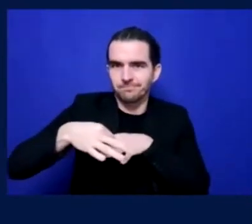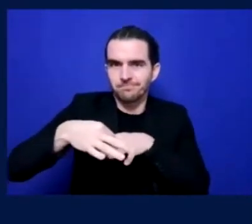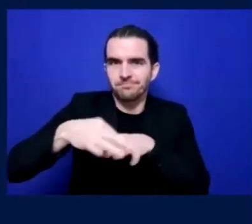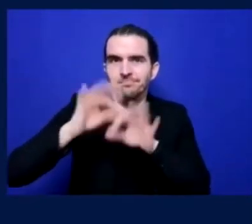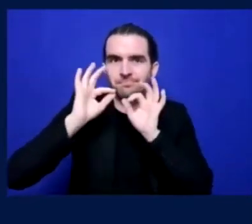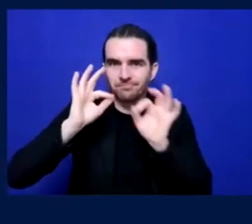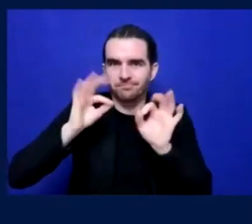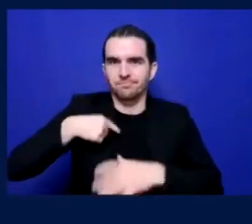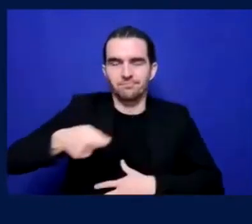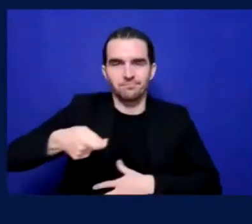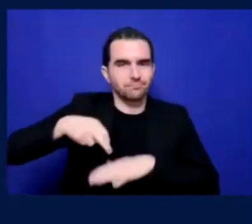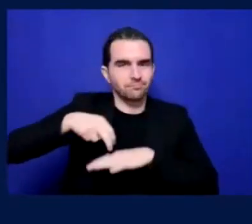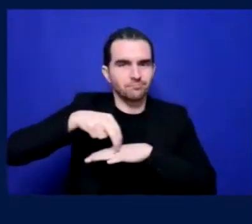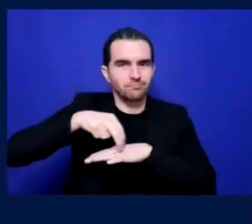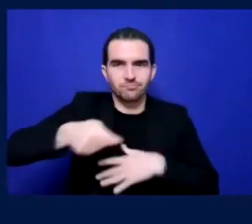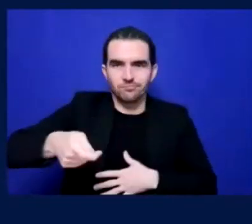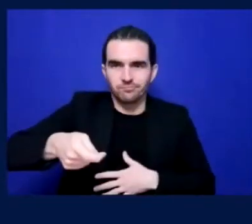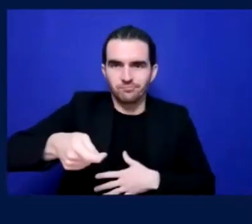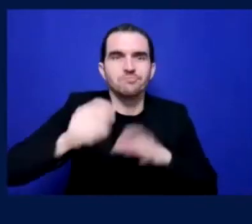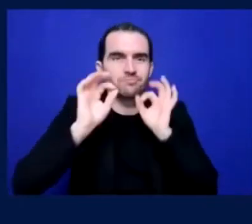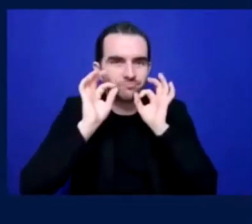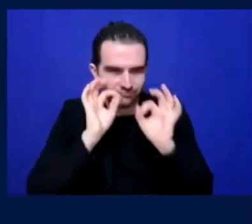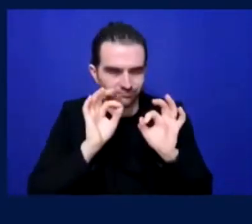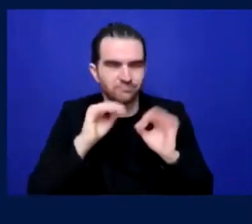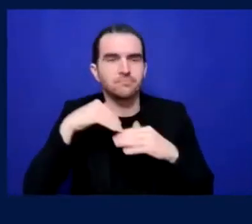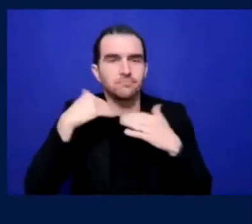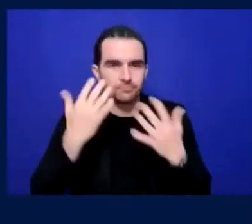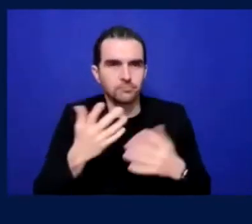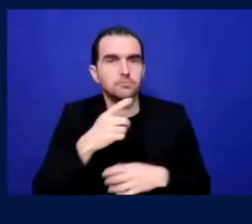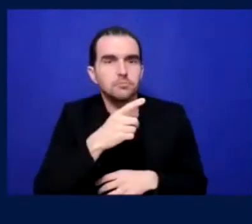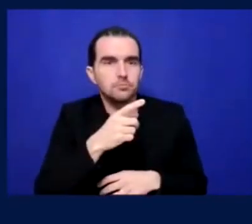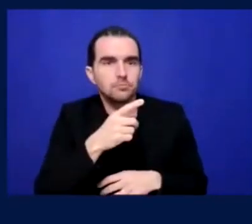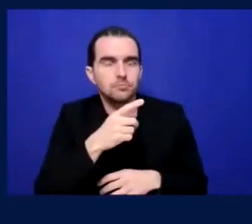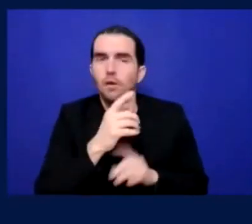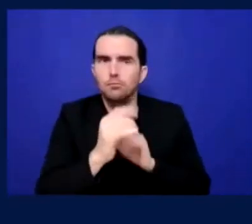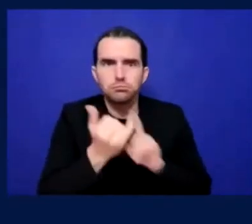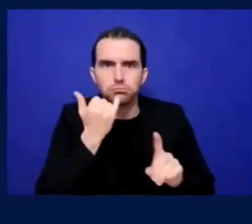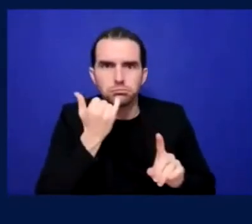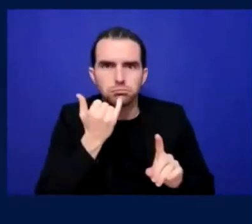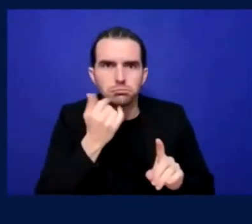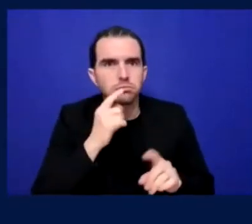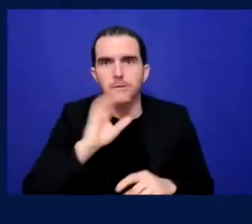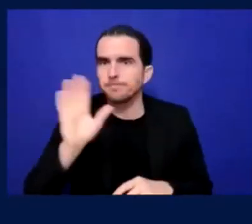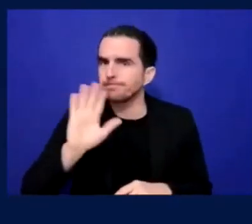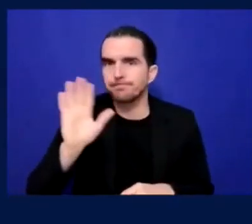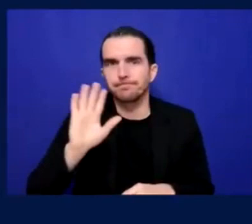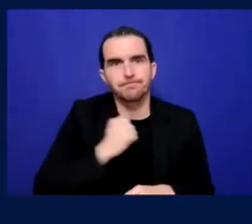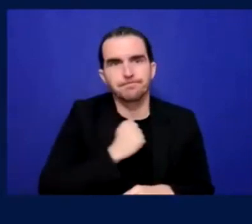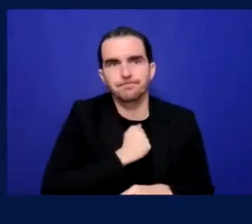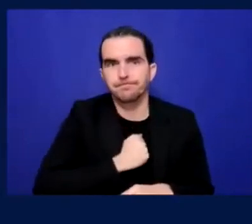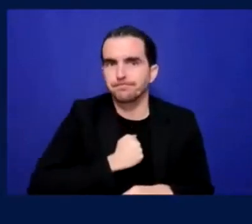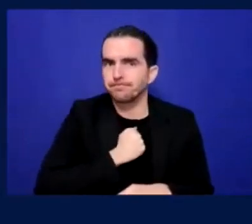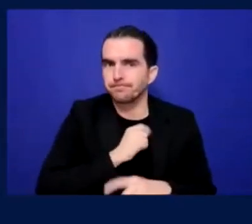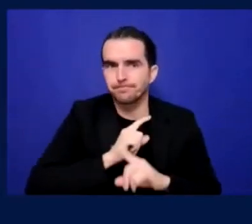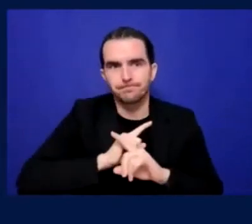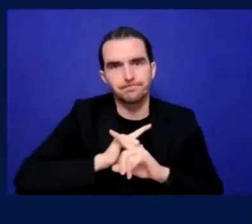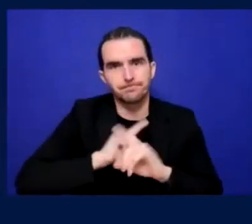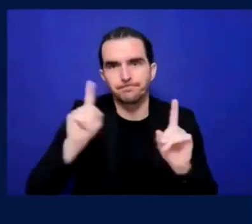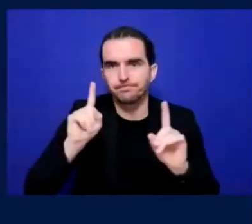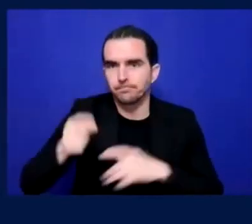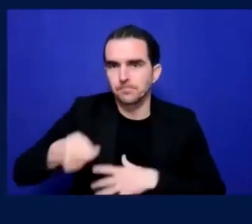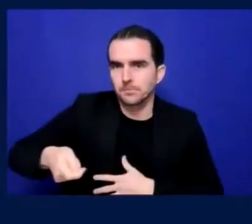And I was a bit taken aback really. I was like, well, first of all, it's illegal, you know, under the UK equality acts,